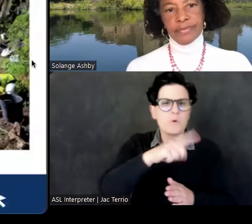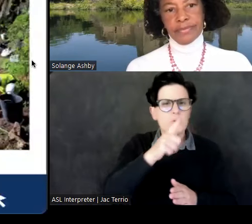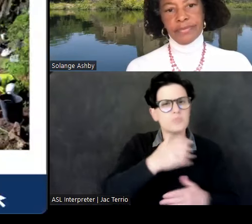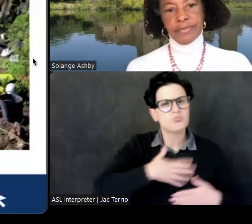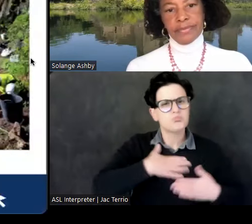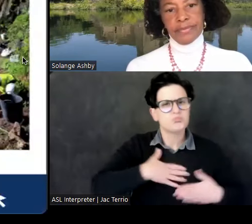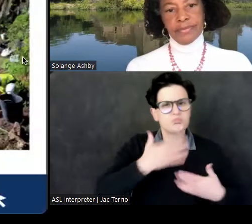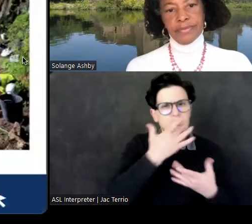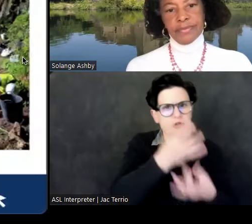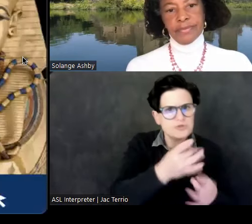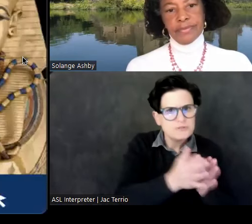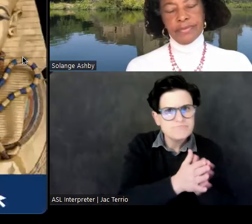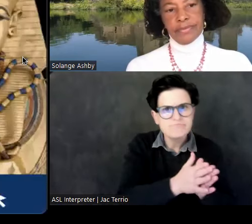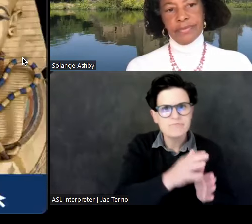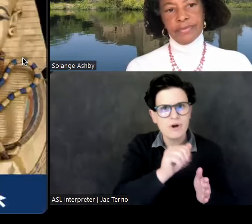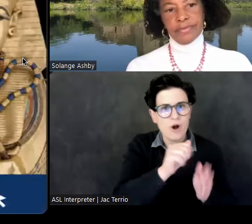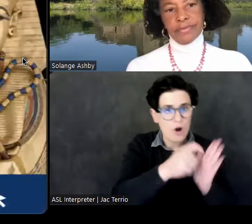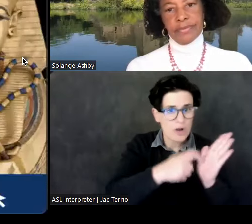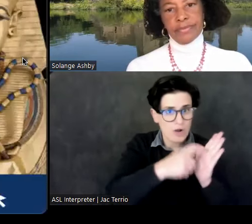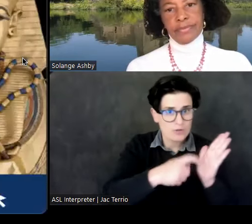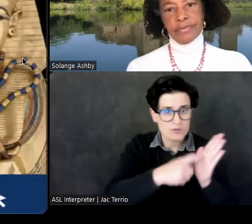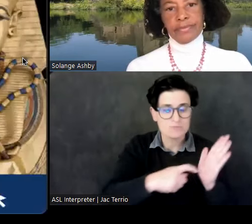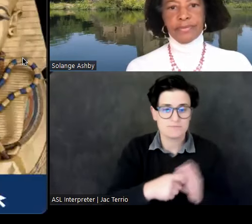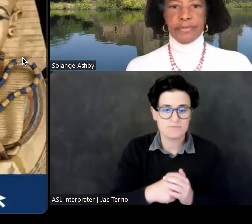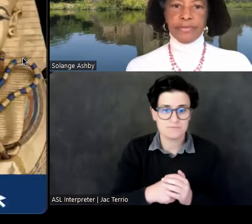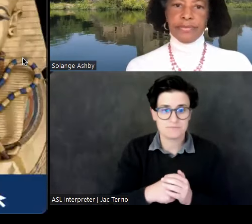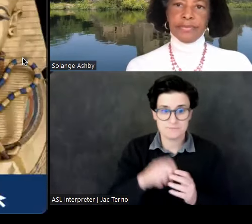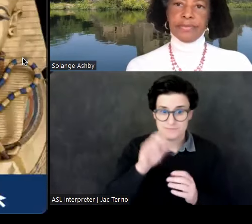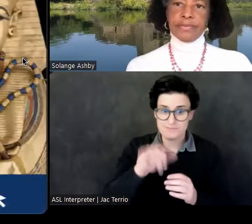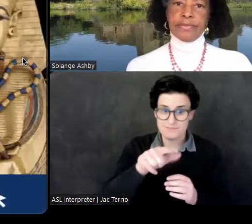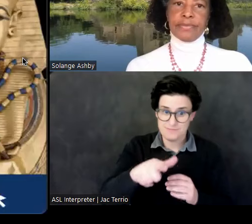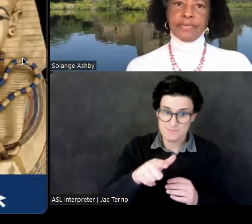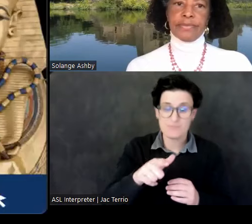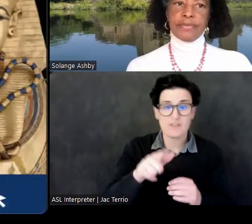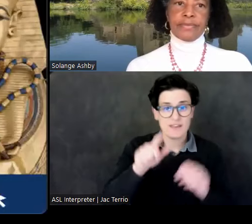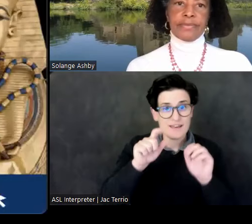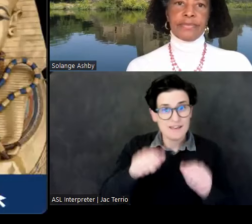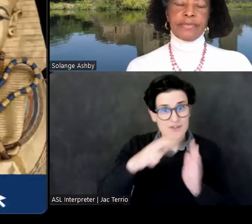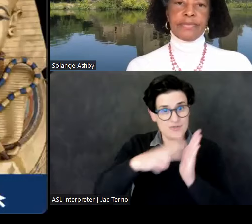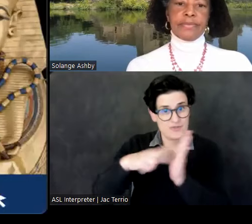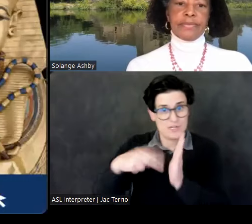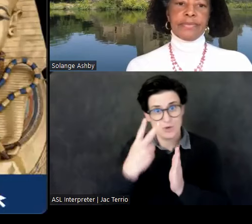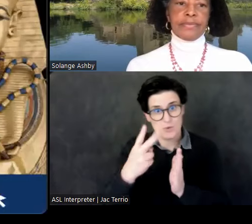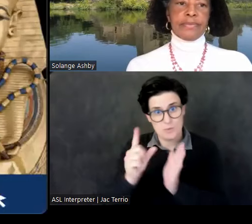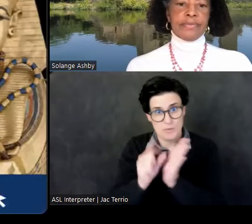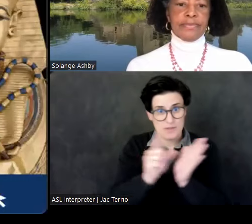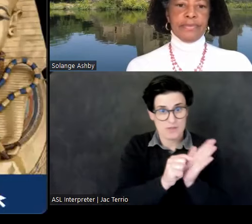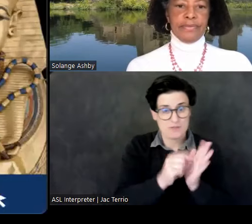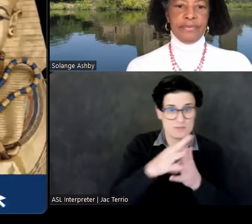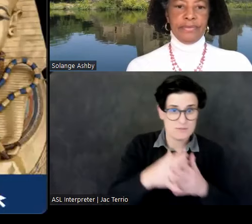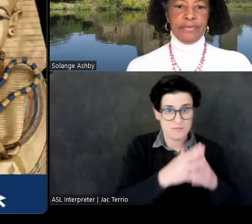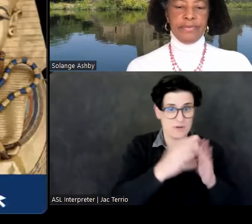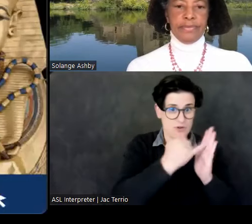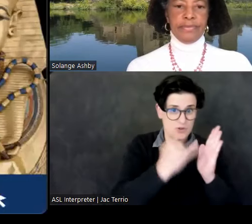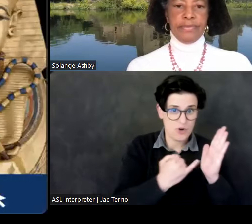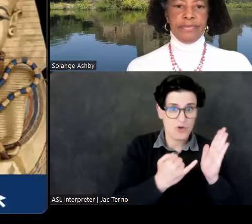archaeology. This interest is reflected in our two publications, the American Journal of Archaeology,